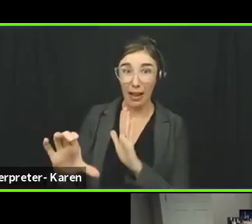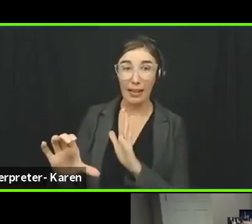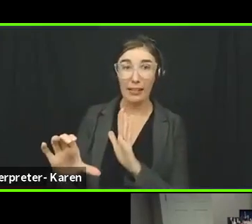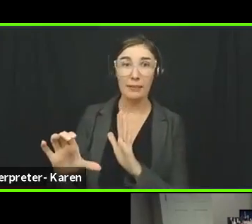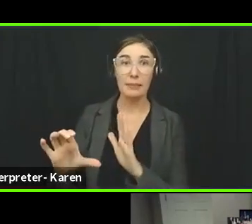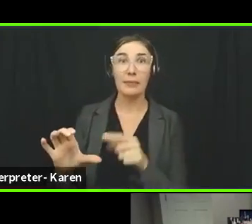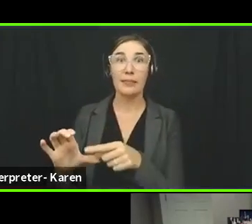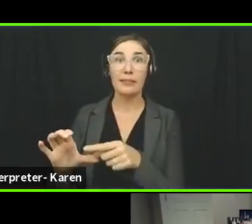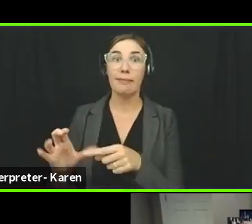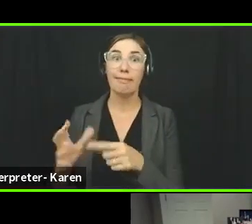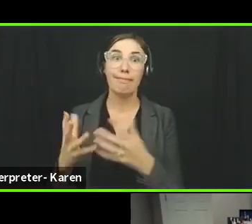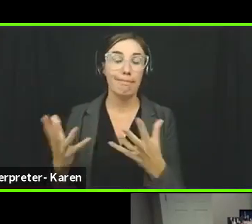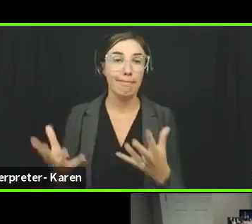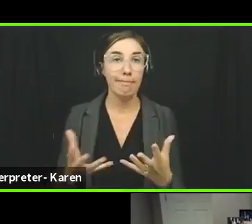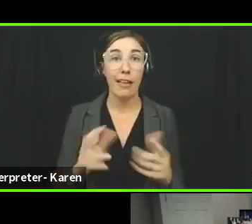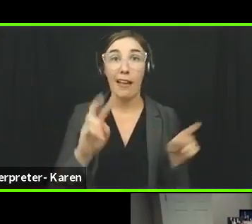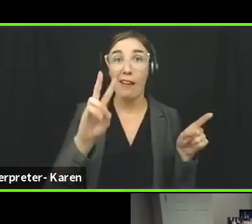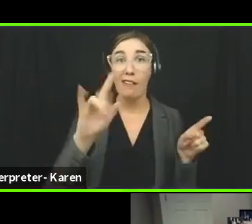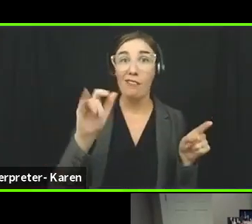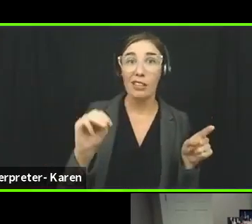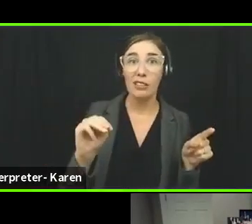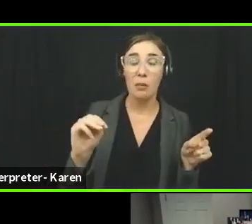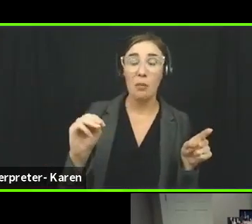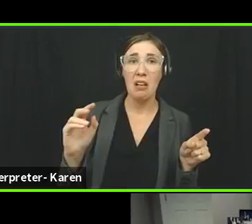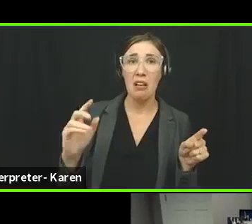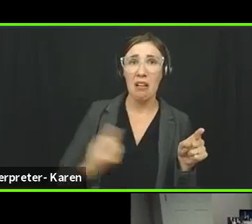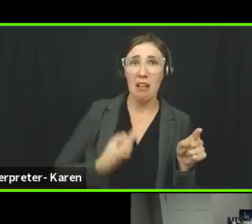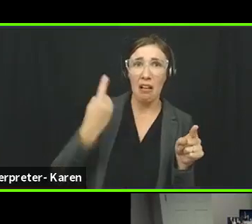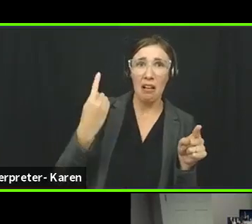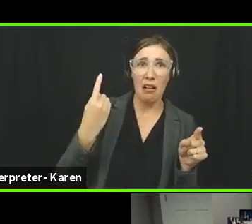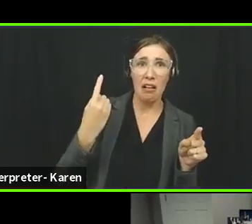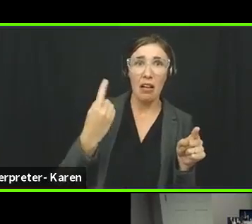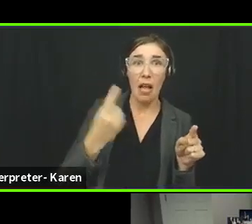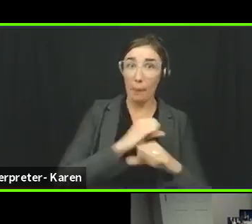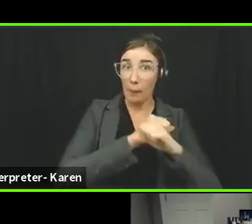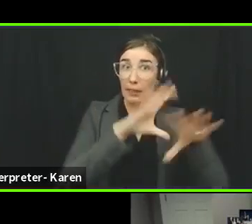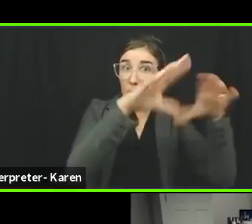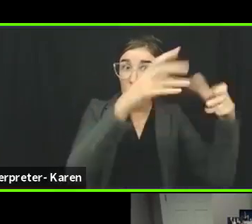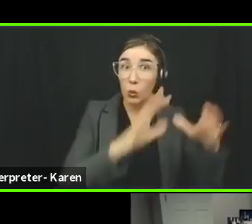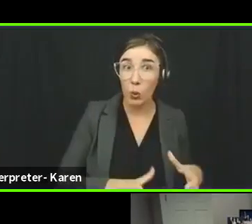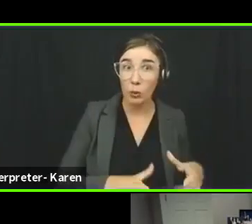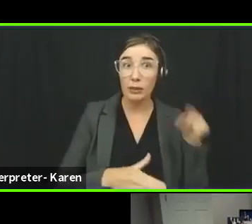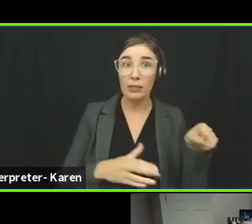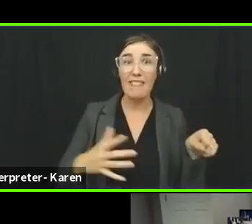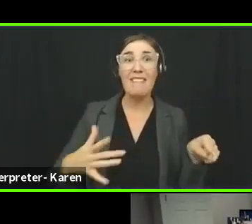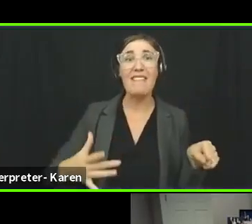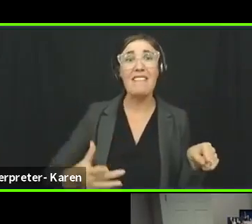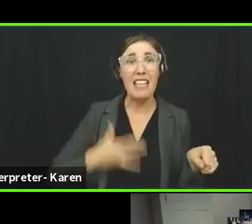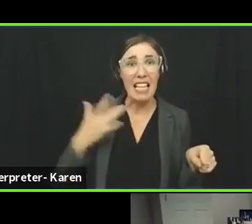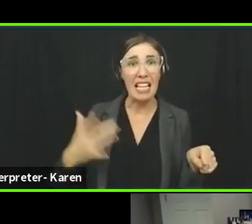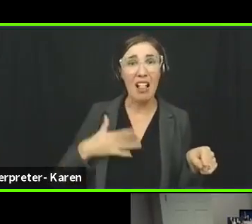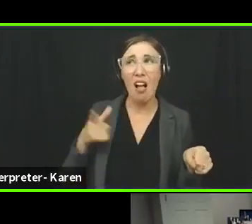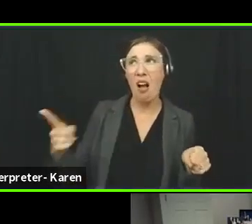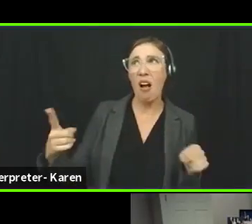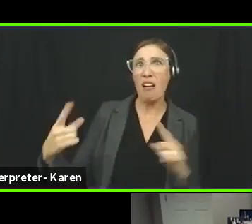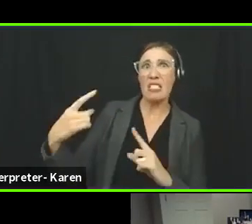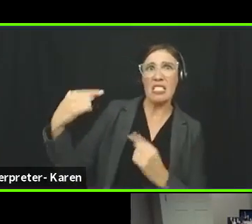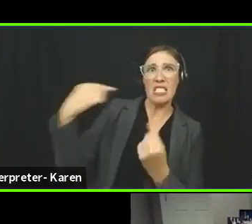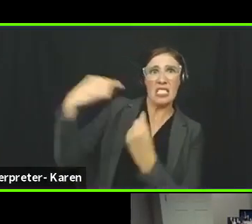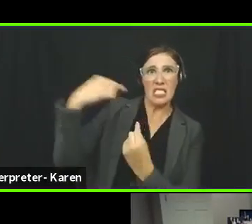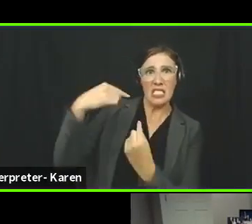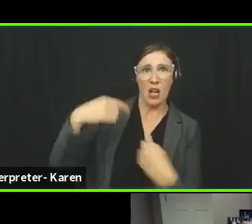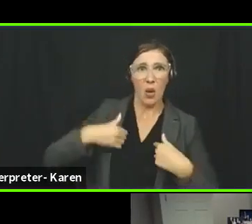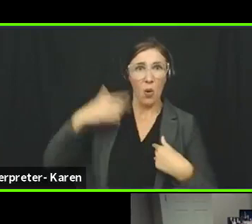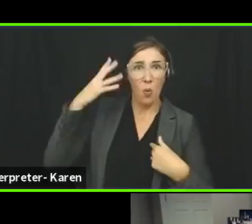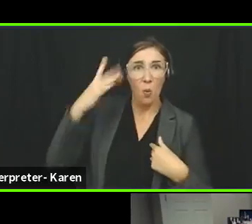that a victim can feel a victim in one of the protected classes I just mentioned can feel that they were targeted in that way because